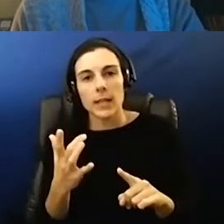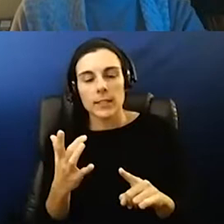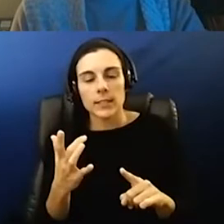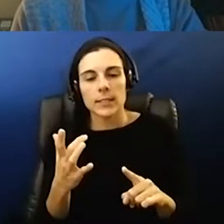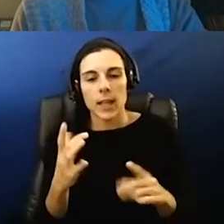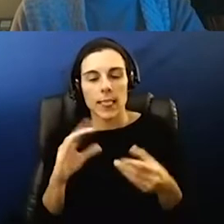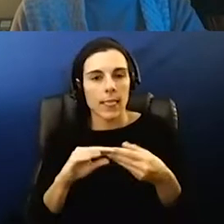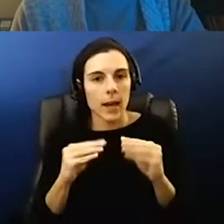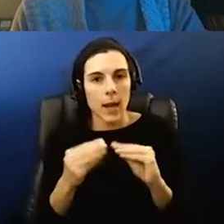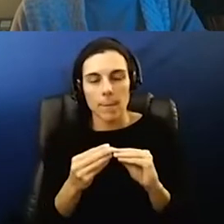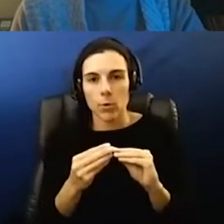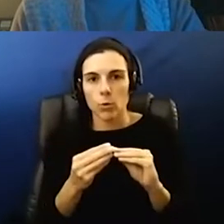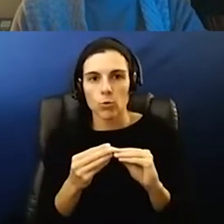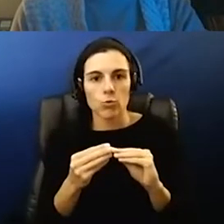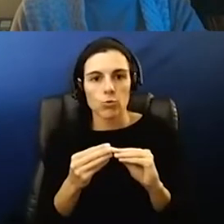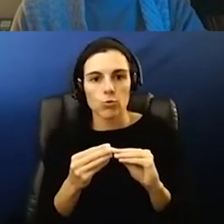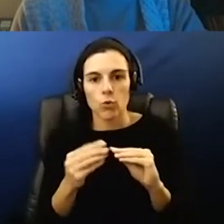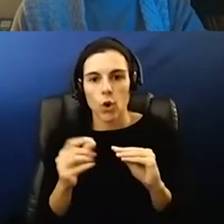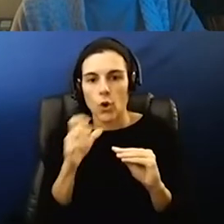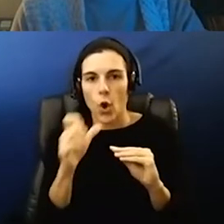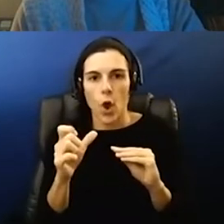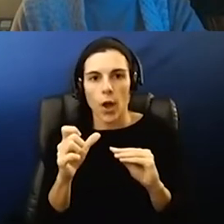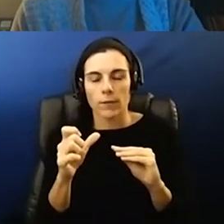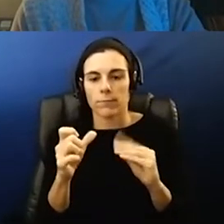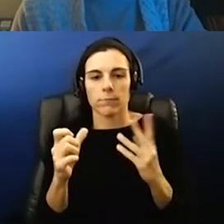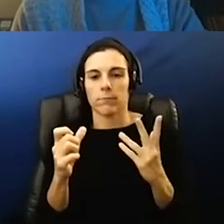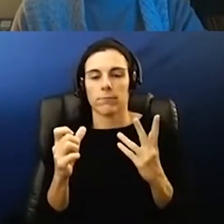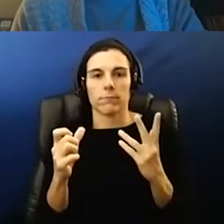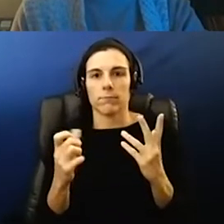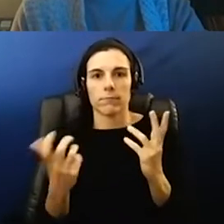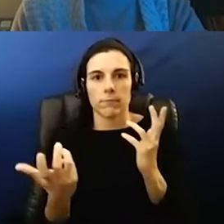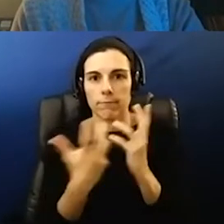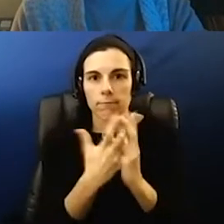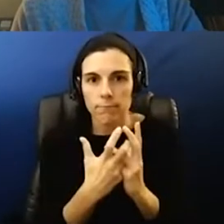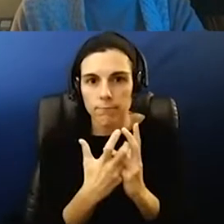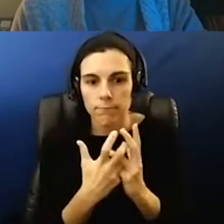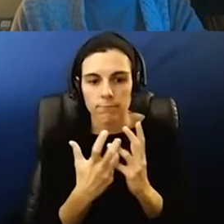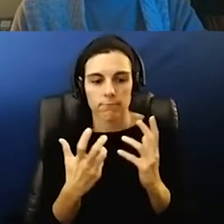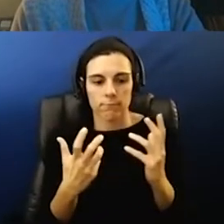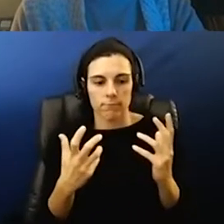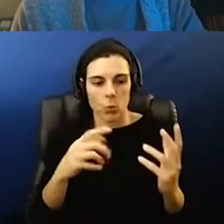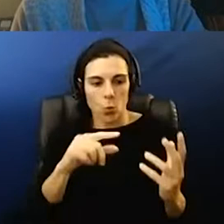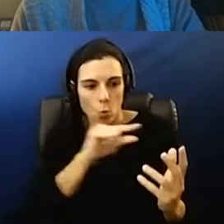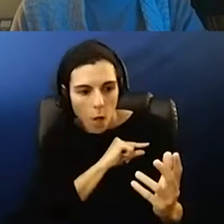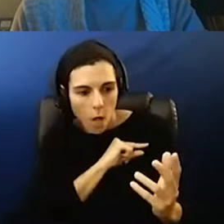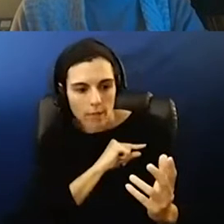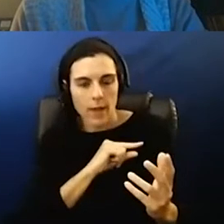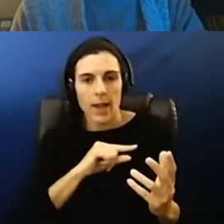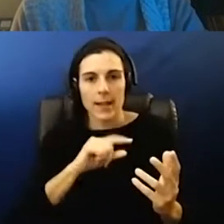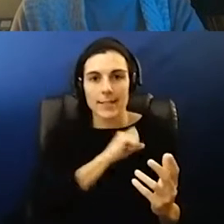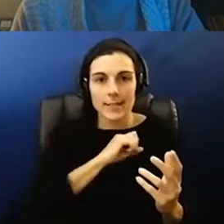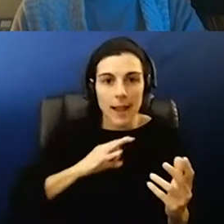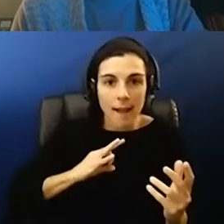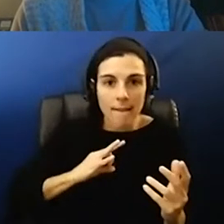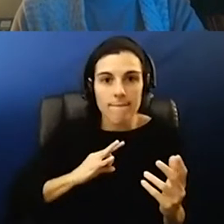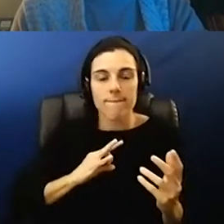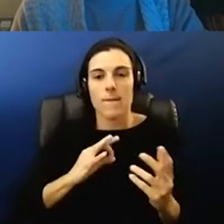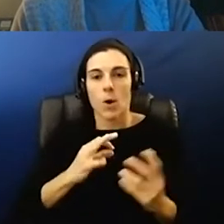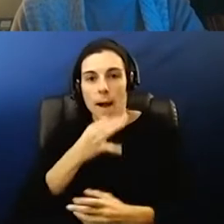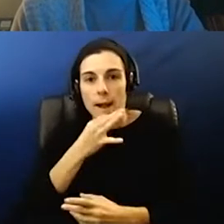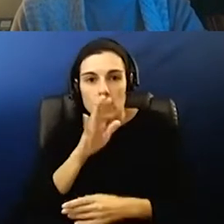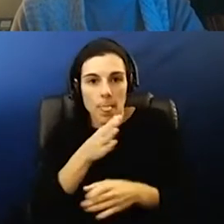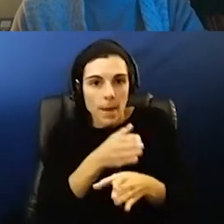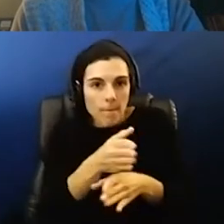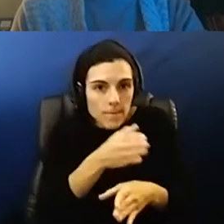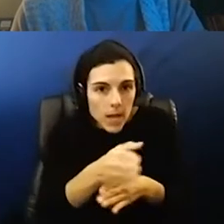numbers don't work out in these clean packages and the number of staff that are qualified and certified um and and that are experts in their field